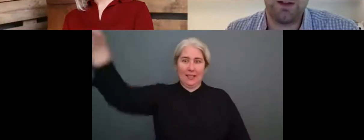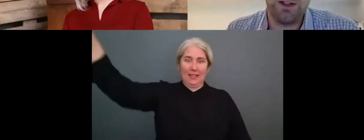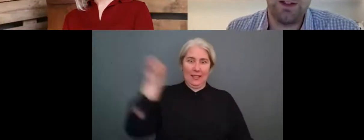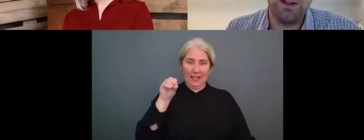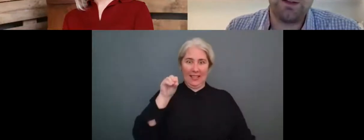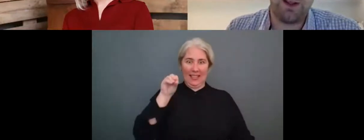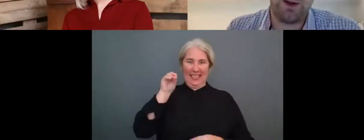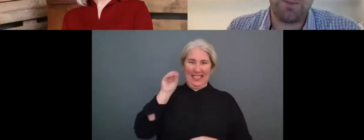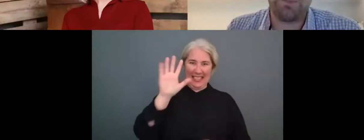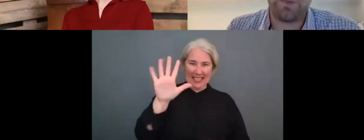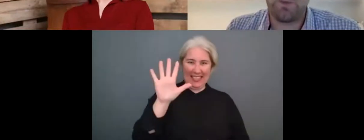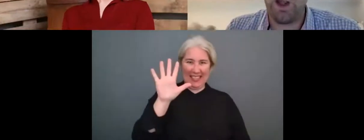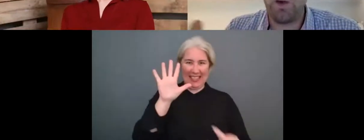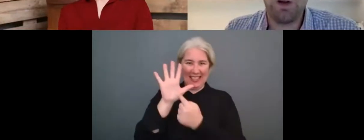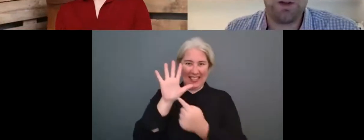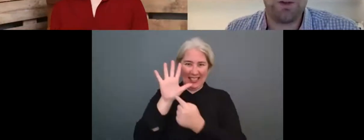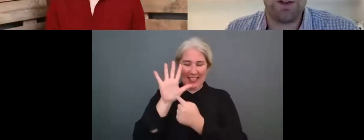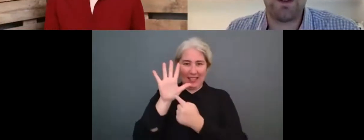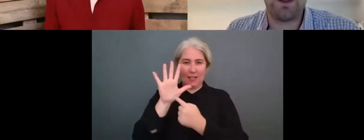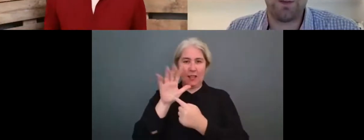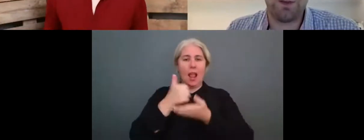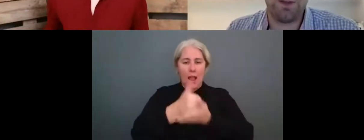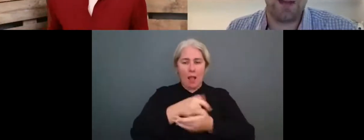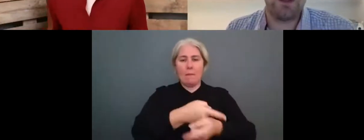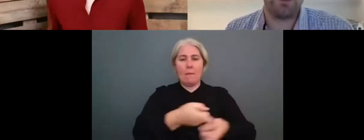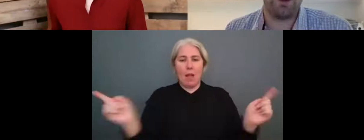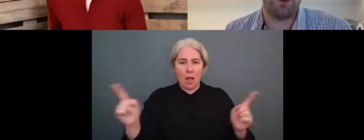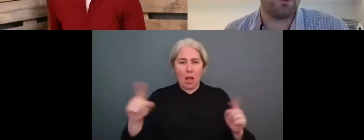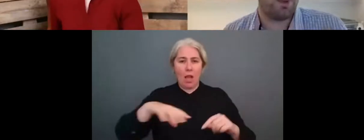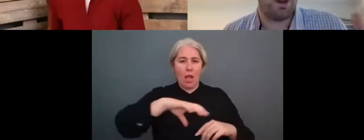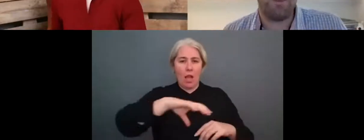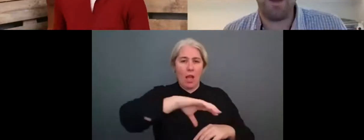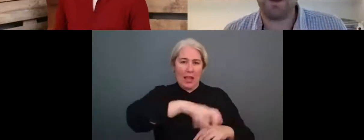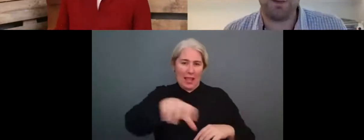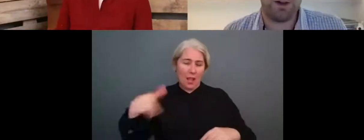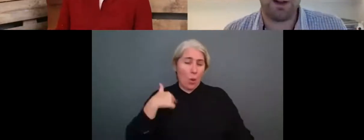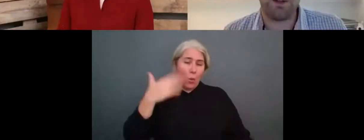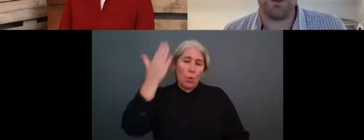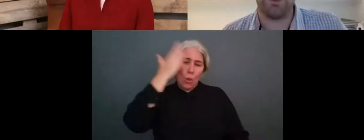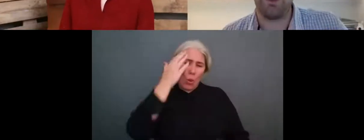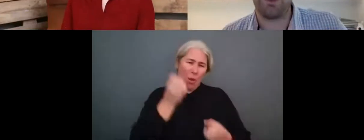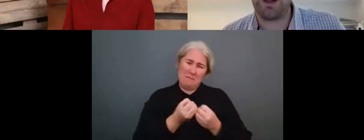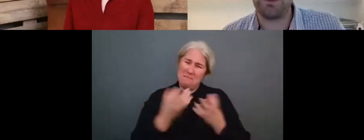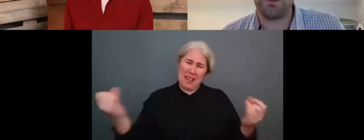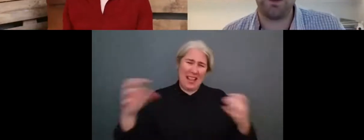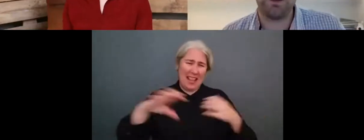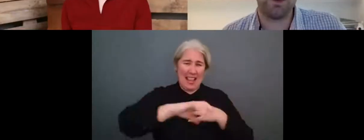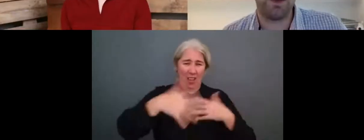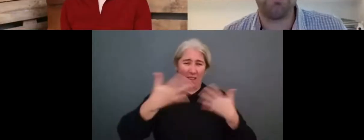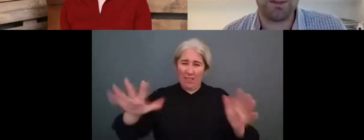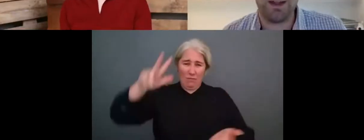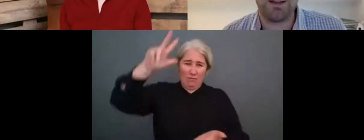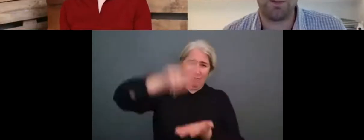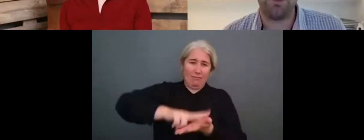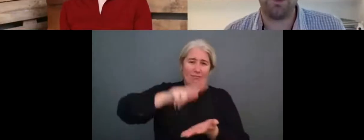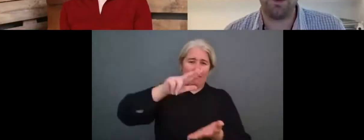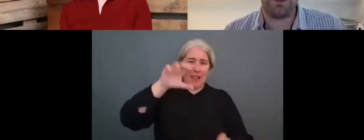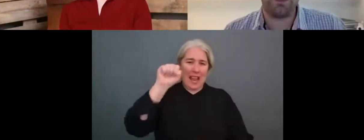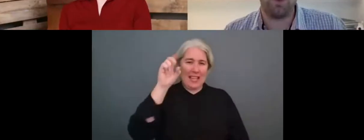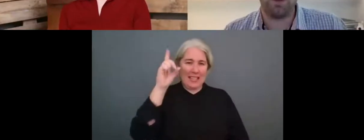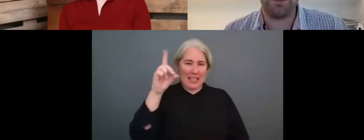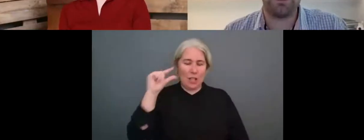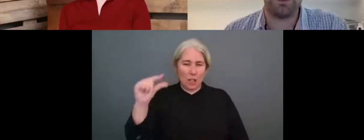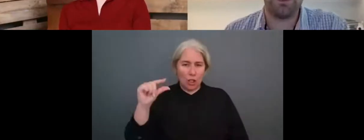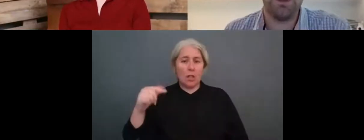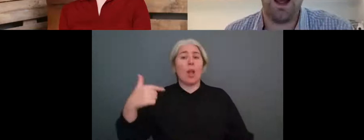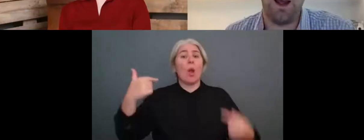point. So we know all countries have adopted that. So the national federations in our case, that it was something that resonated with them and they